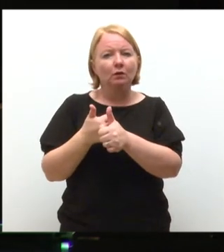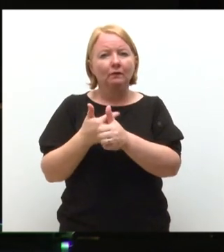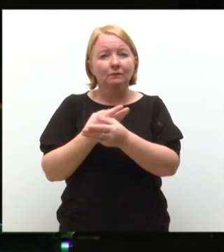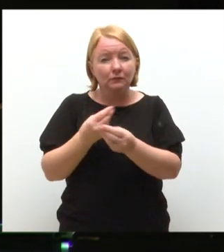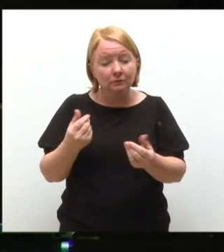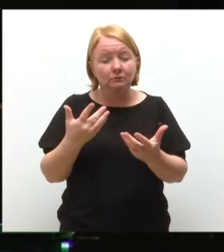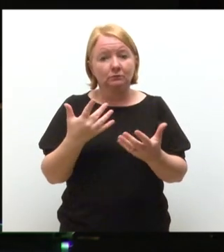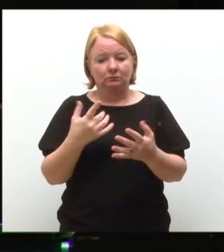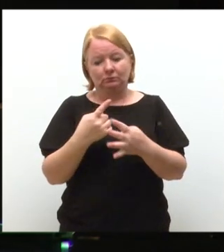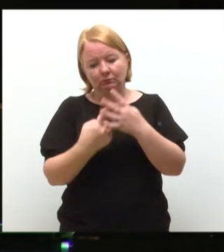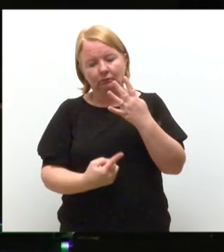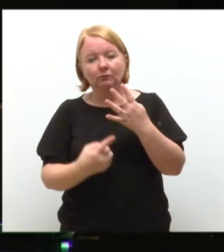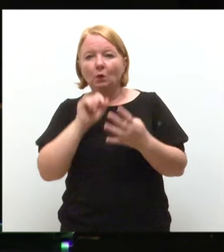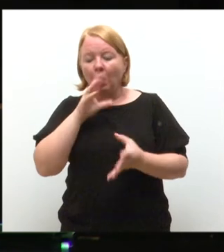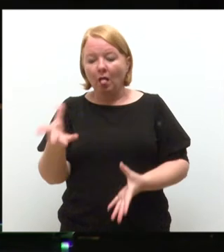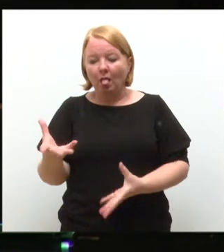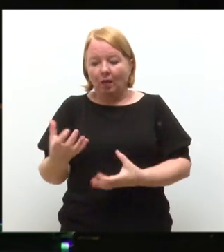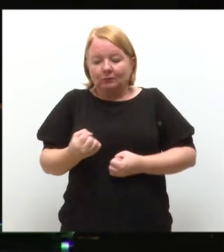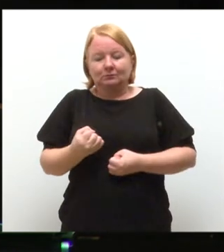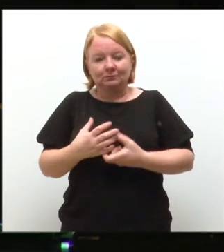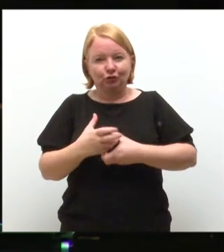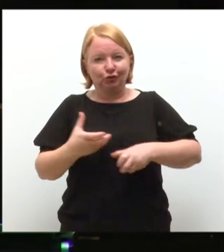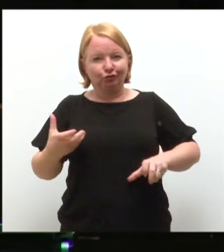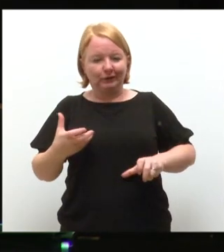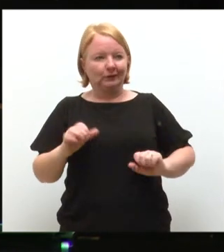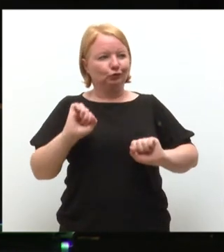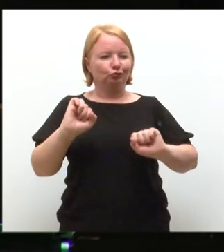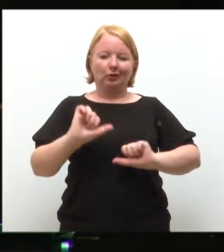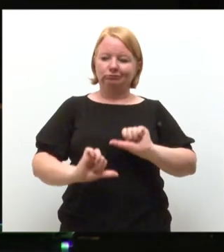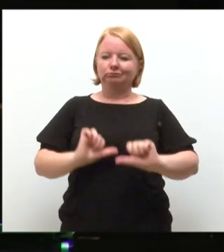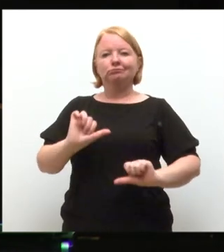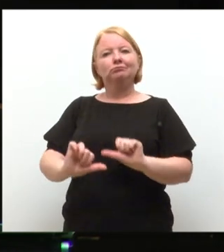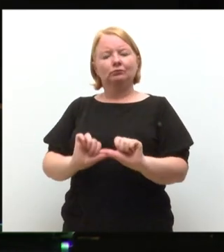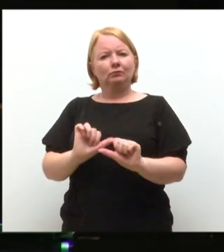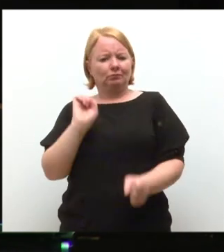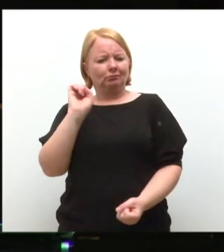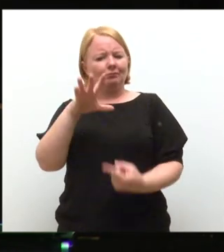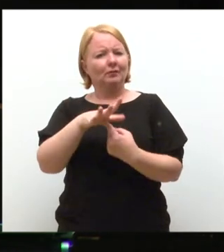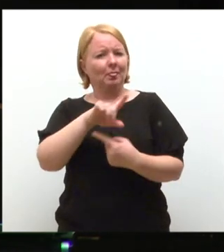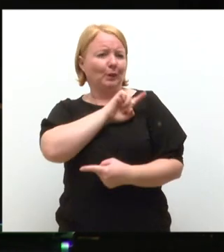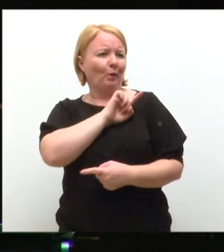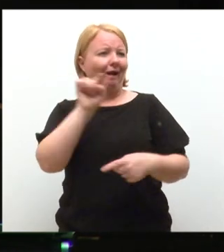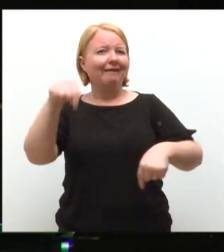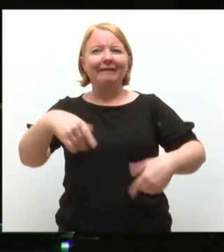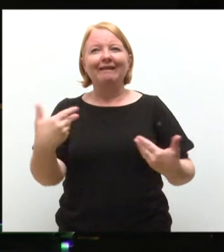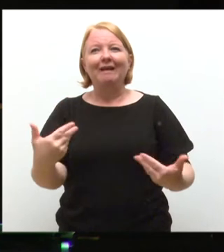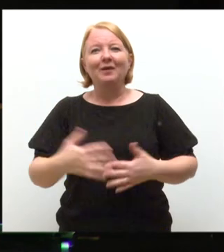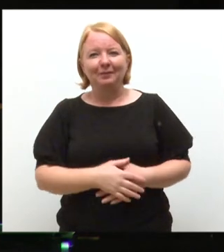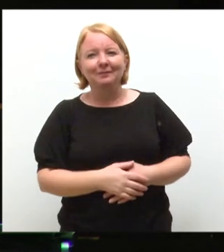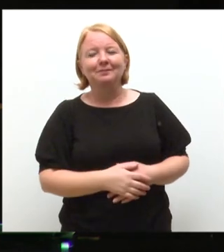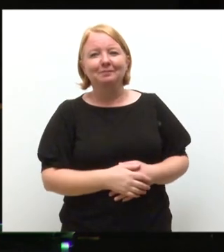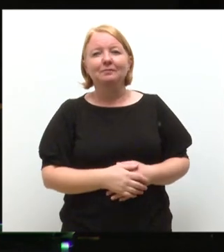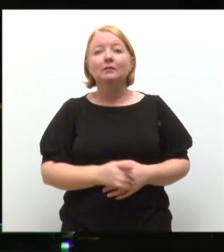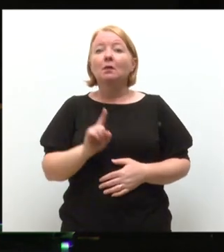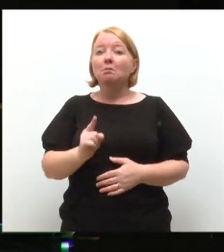Gaining a degree as the next great step in your education is a prime reason you are all here. But there is also